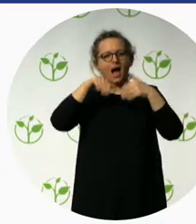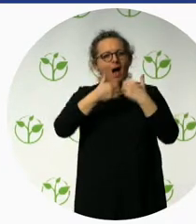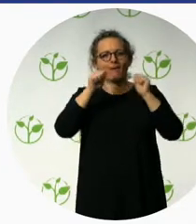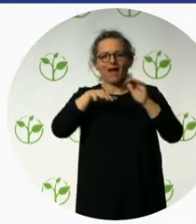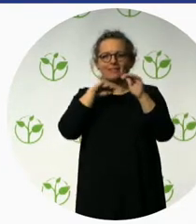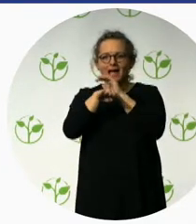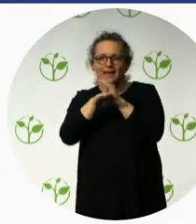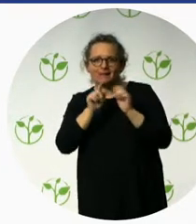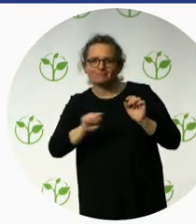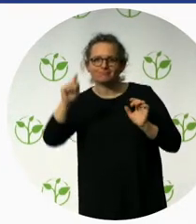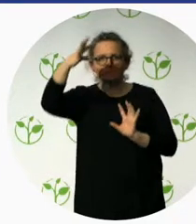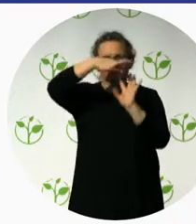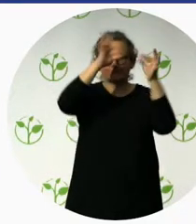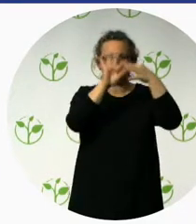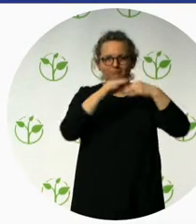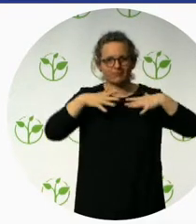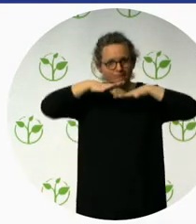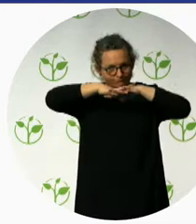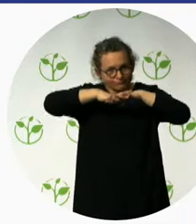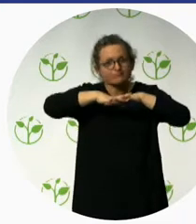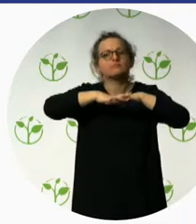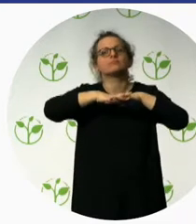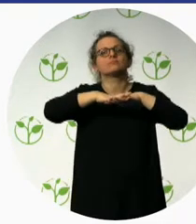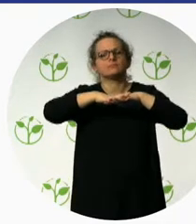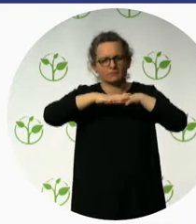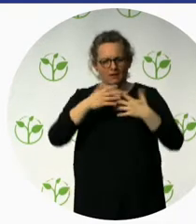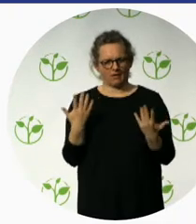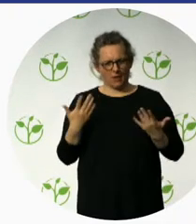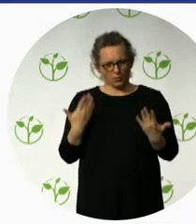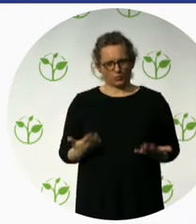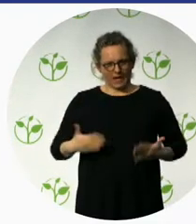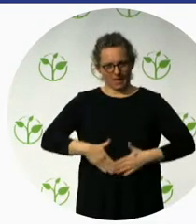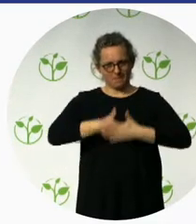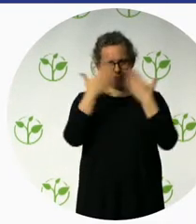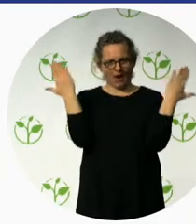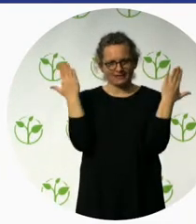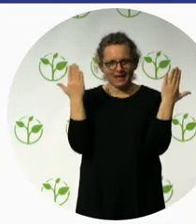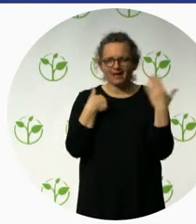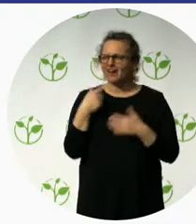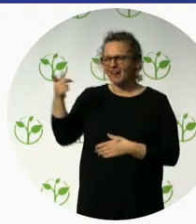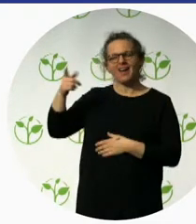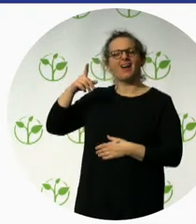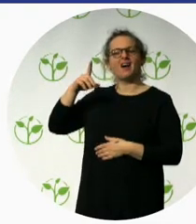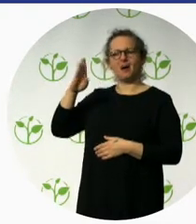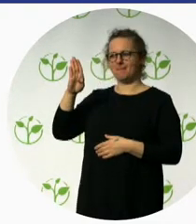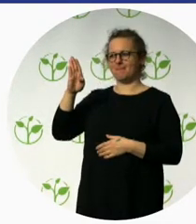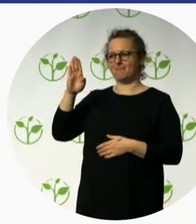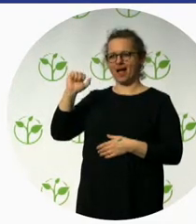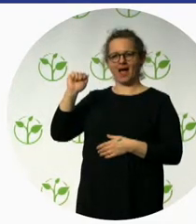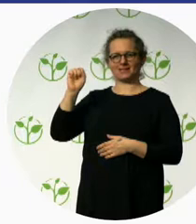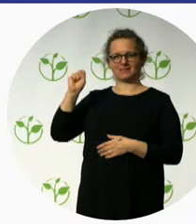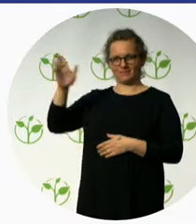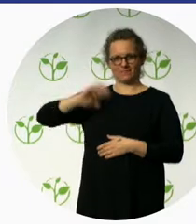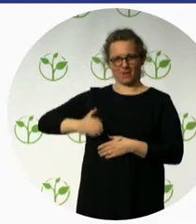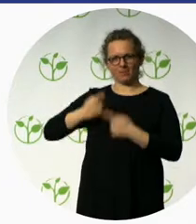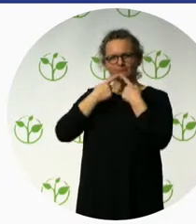key word mentioned this morning is, by Daniele again, it's mainstreaming. It's very important, because we don't want only